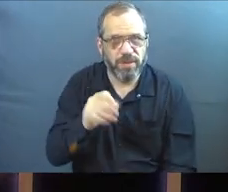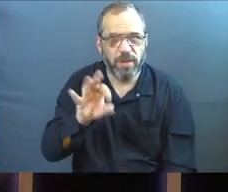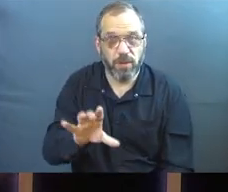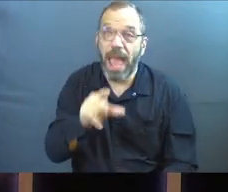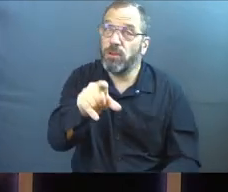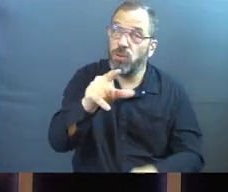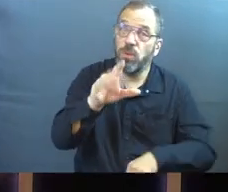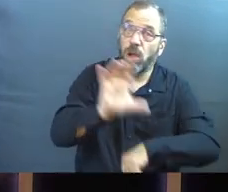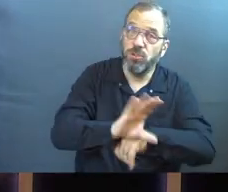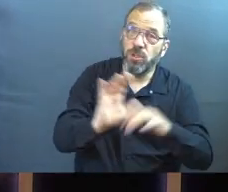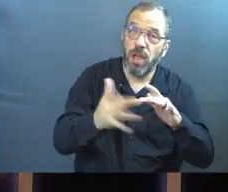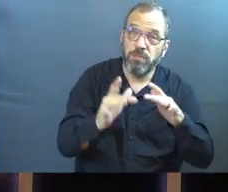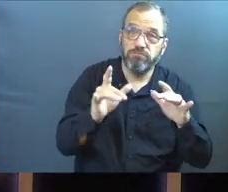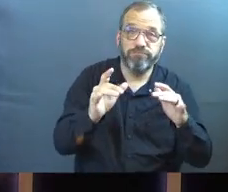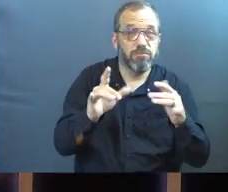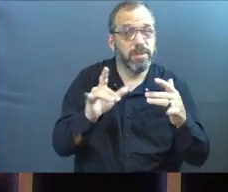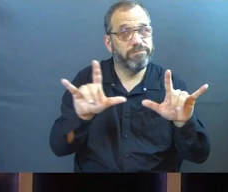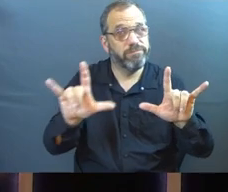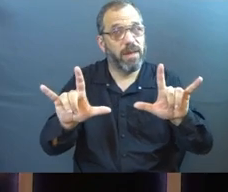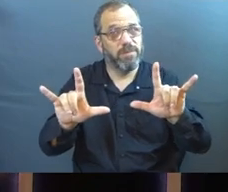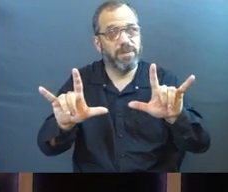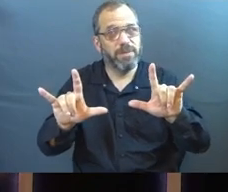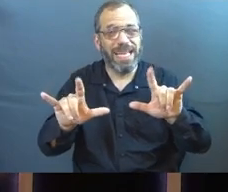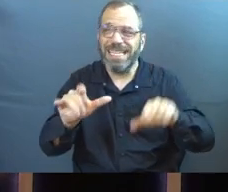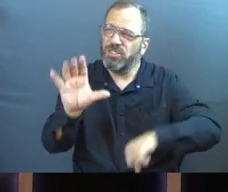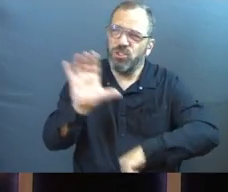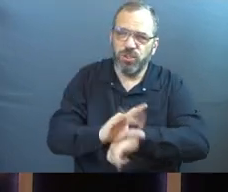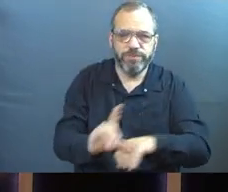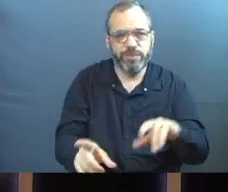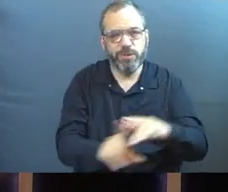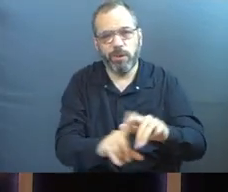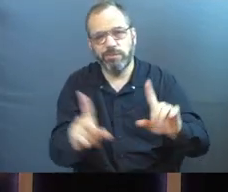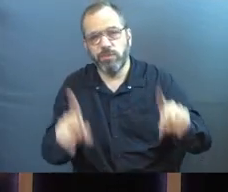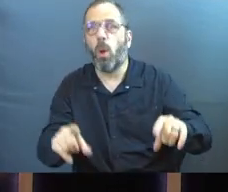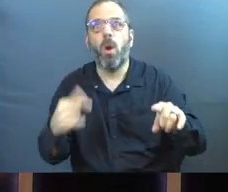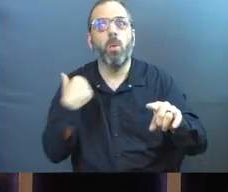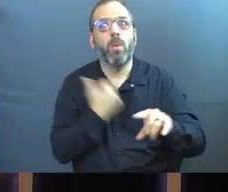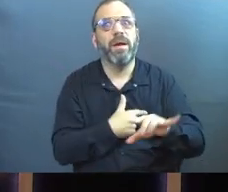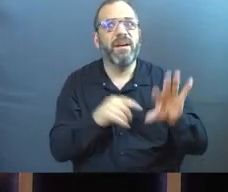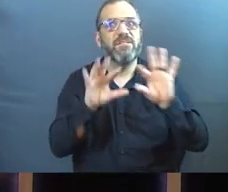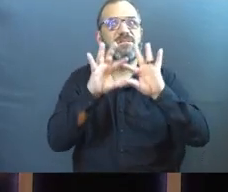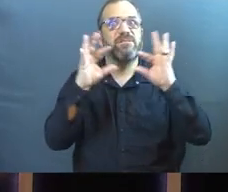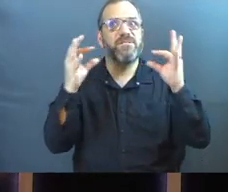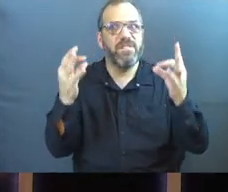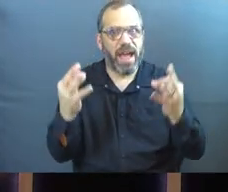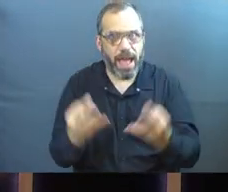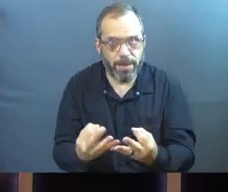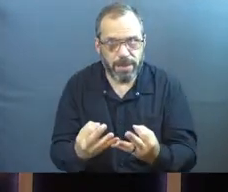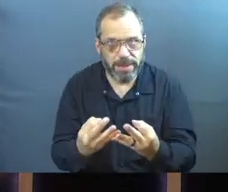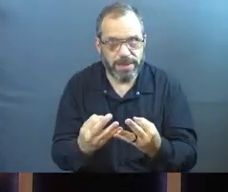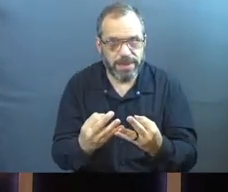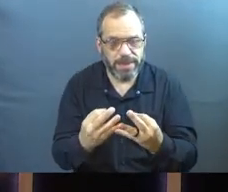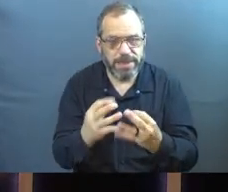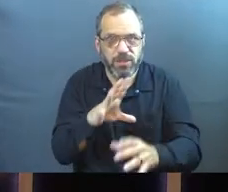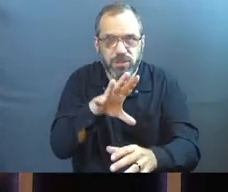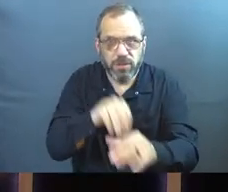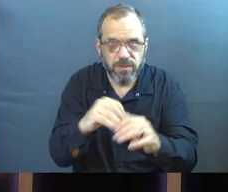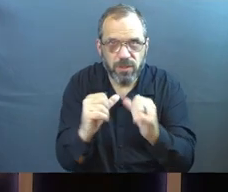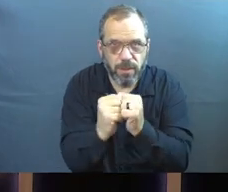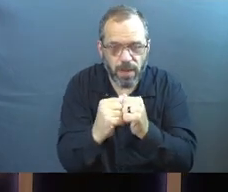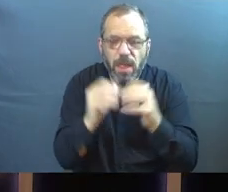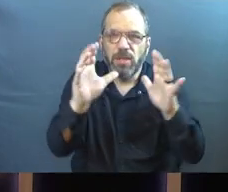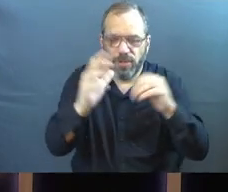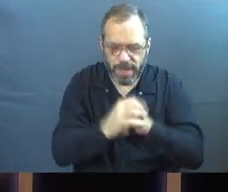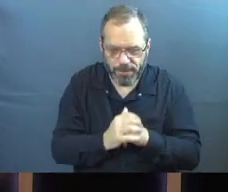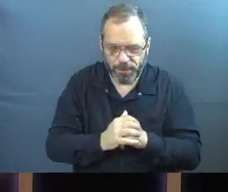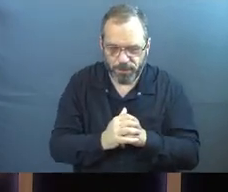online. We love you guys. This is not just a church that you attend. We are a family that we want you to belong to. So as